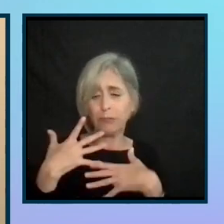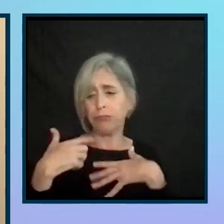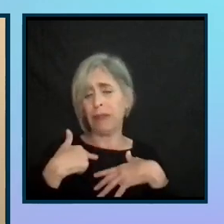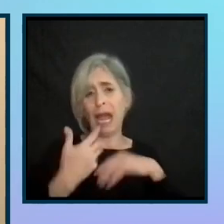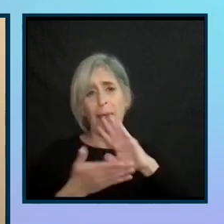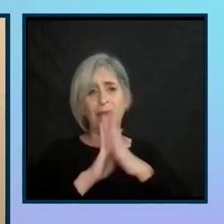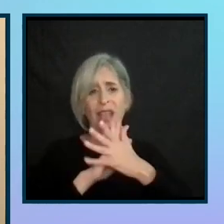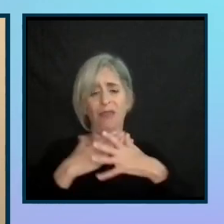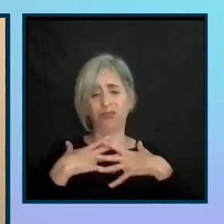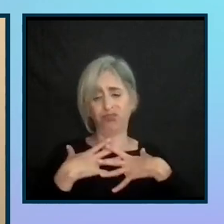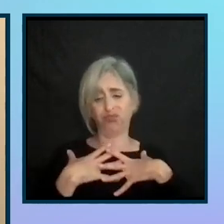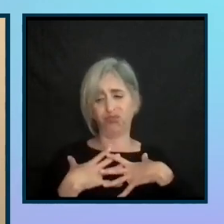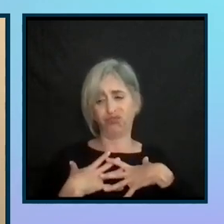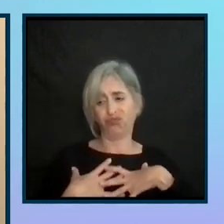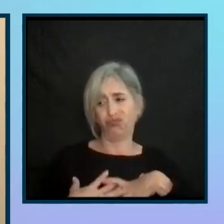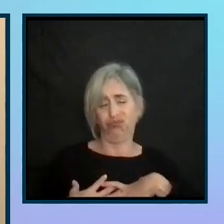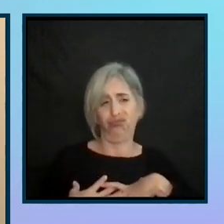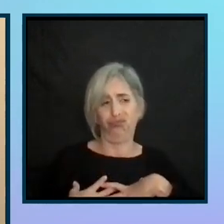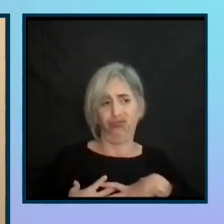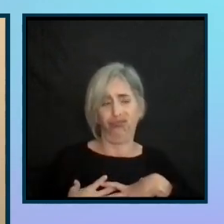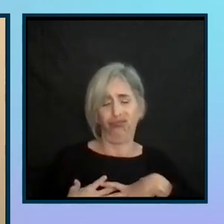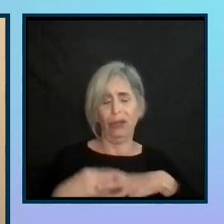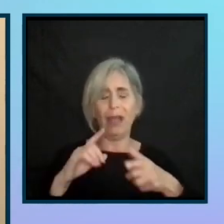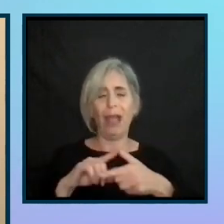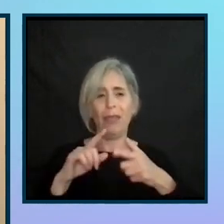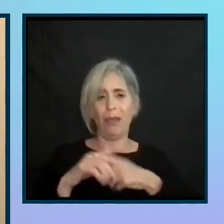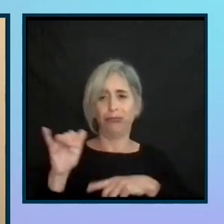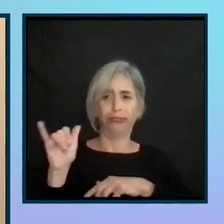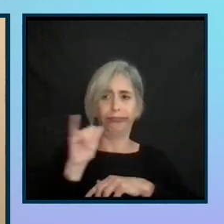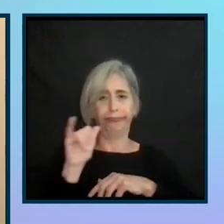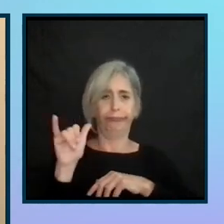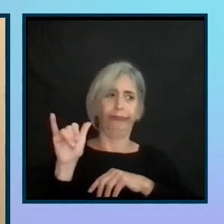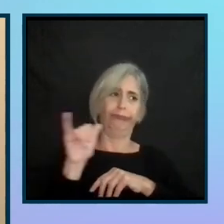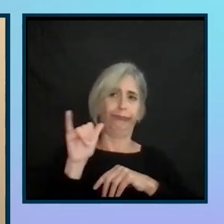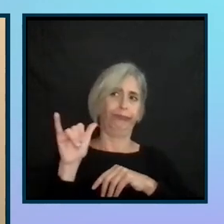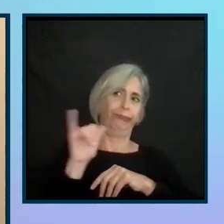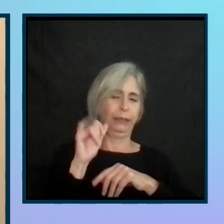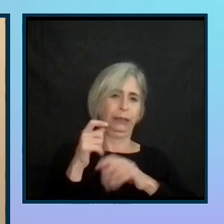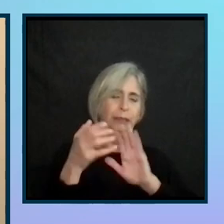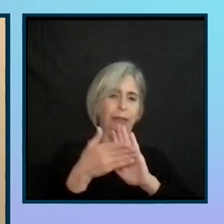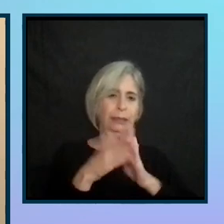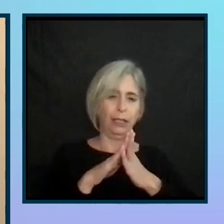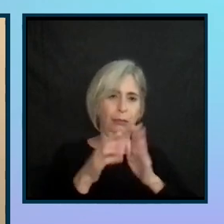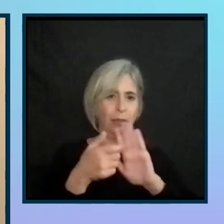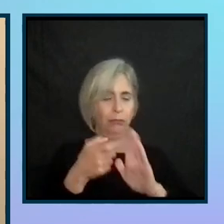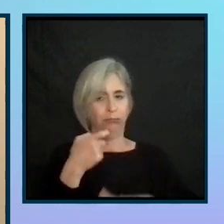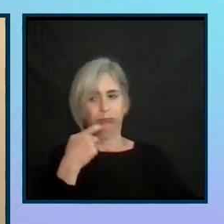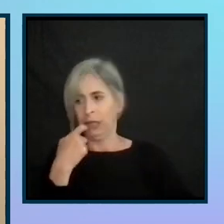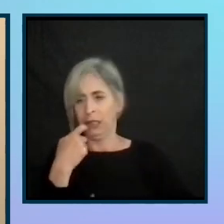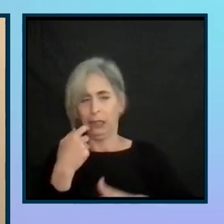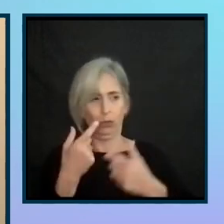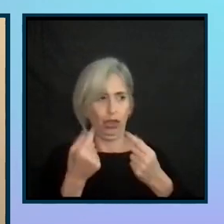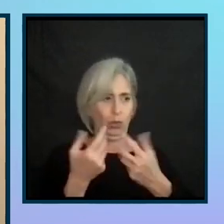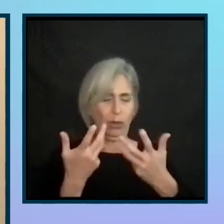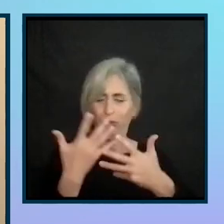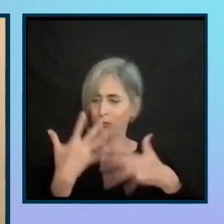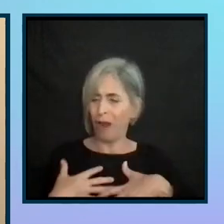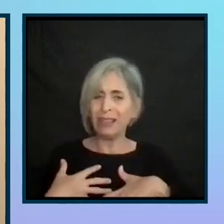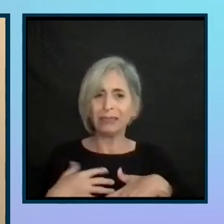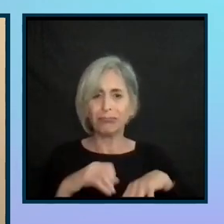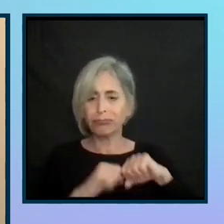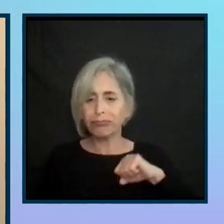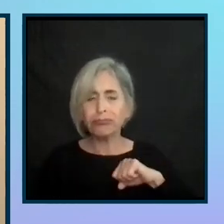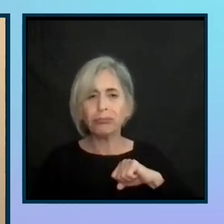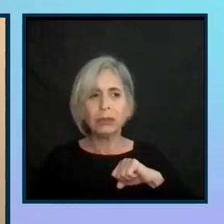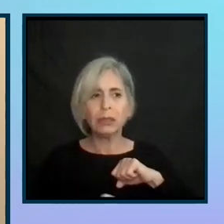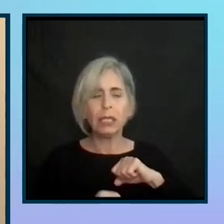in. And that's what I believe my Robert Hayes drinking problem happened. And I decided what was I going to do next? Well, sat back